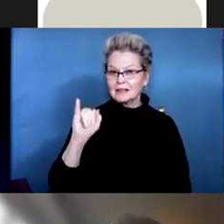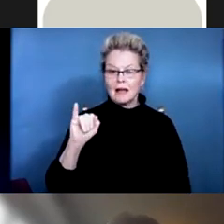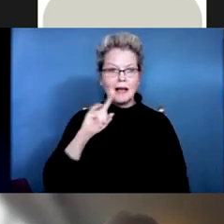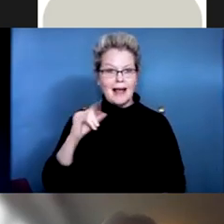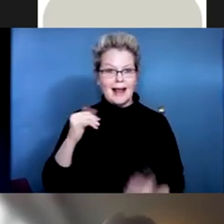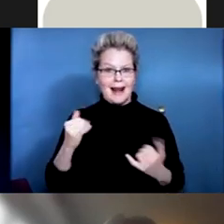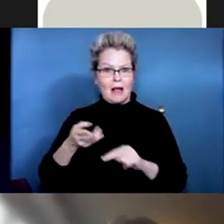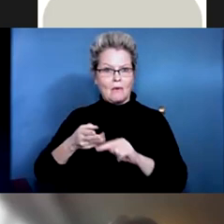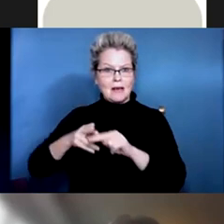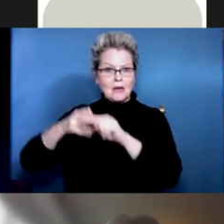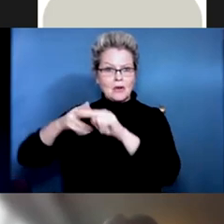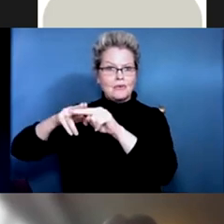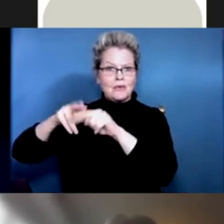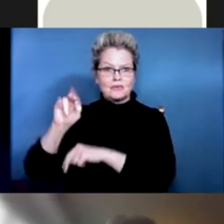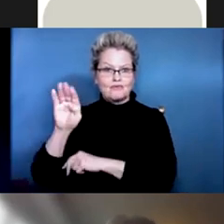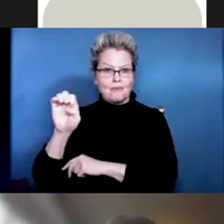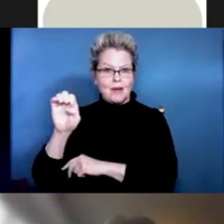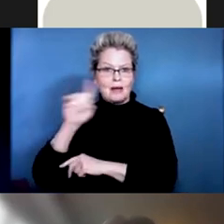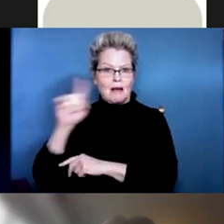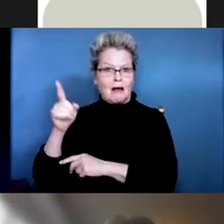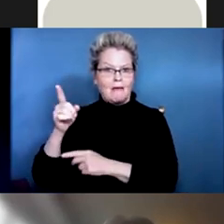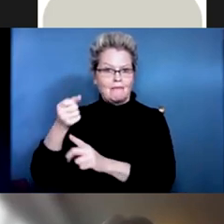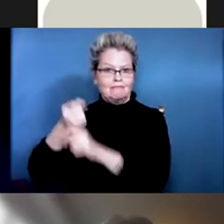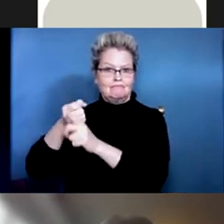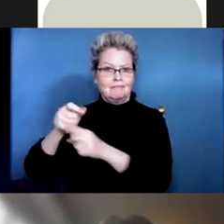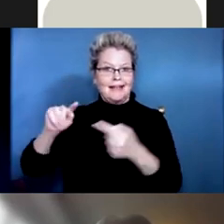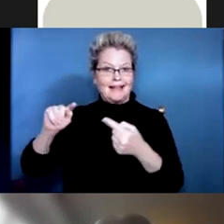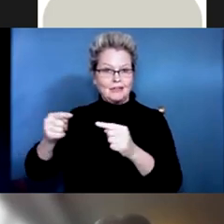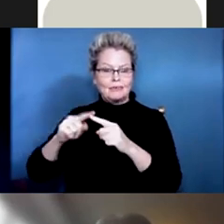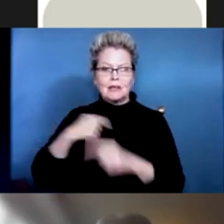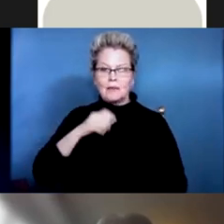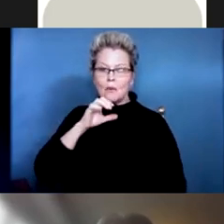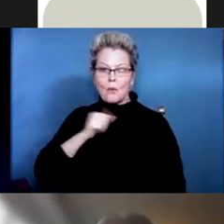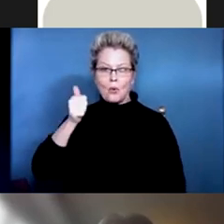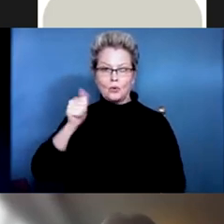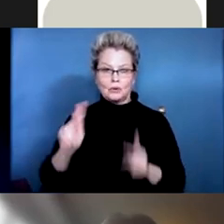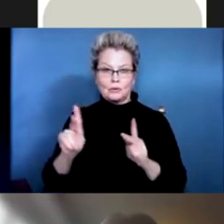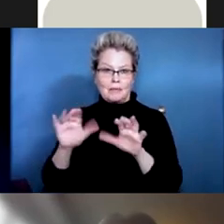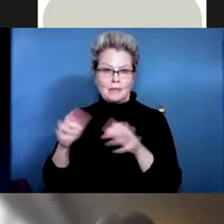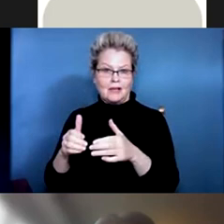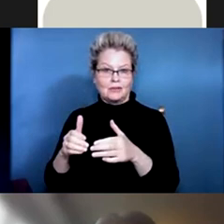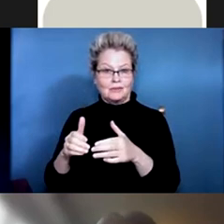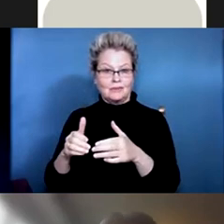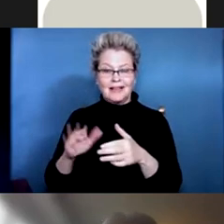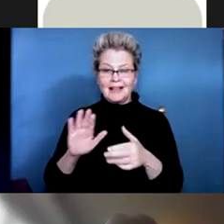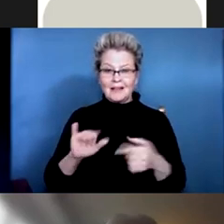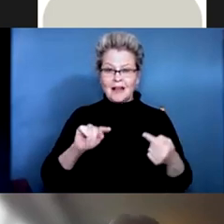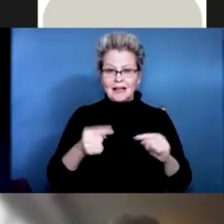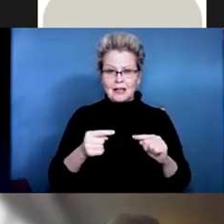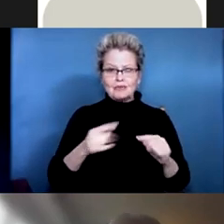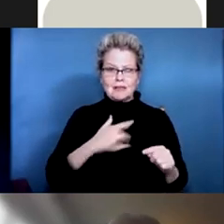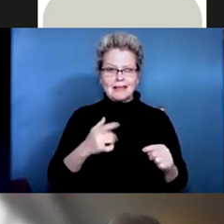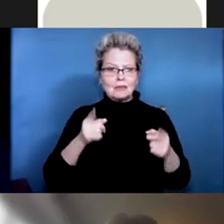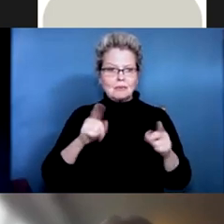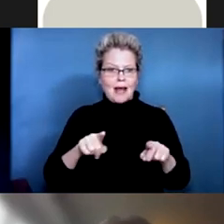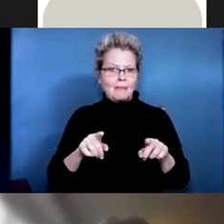And those are the individuals who generally fall. As I said, this injury generally happens more commonly in men. And